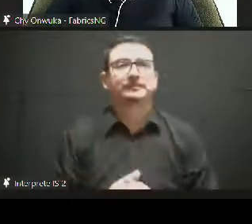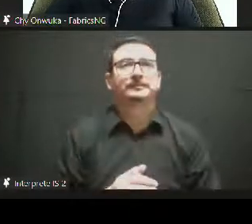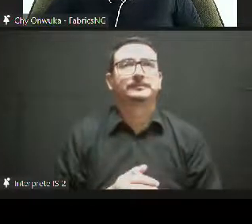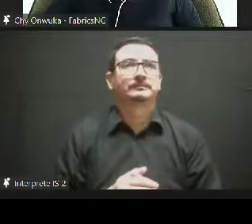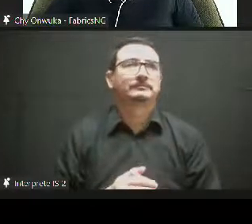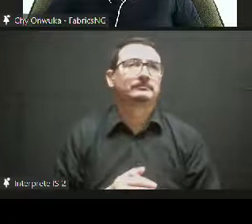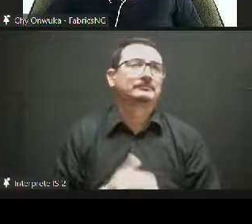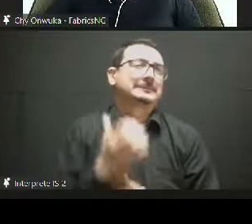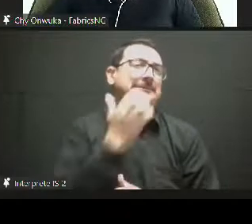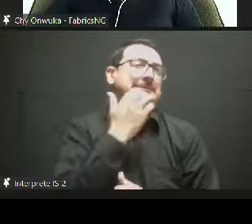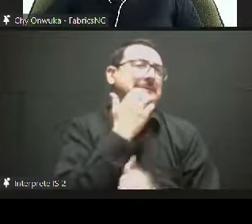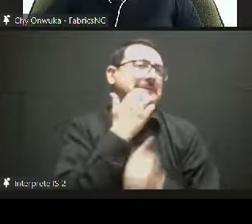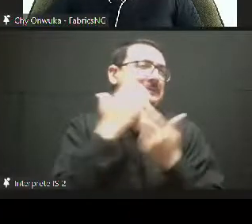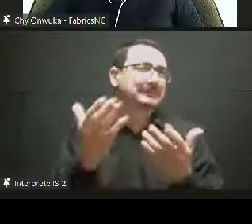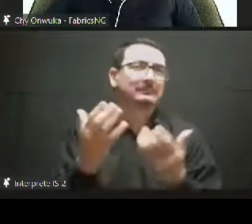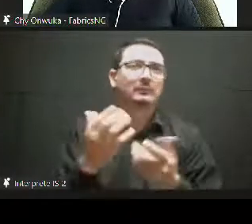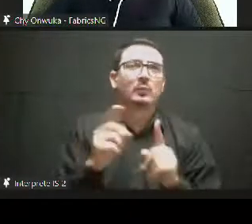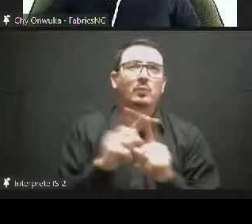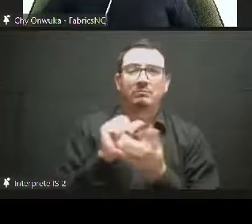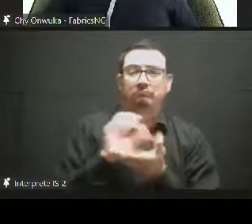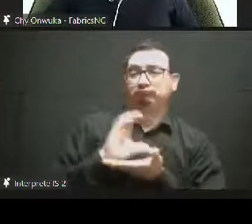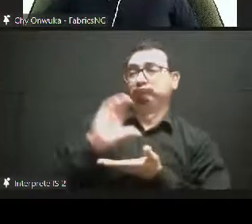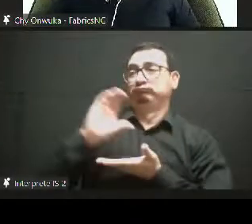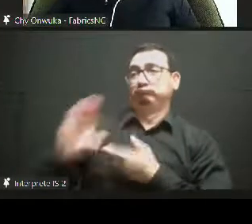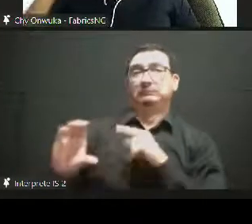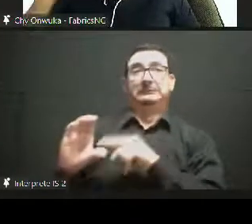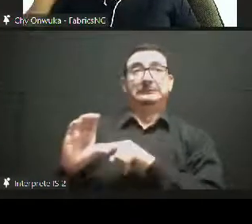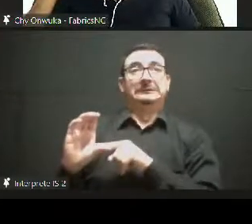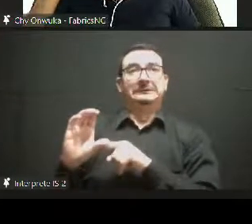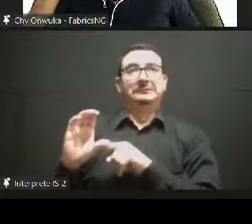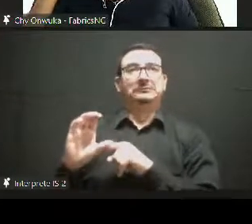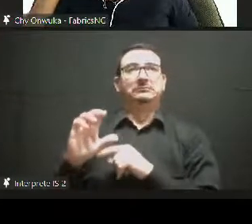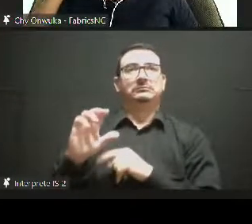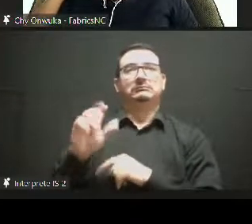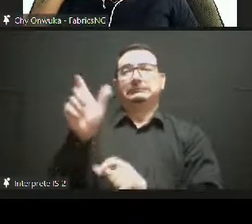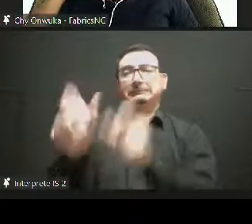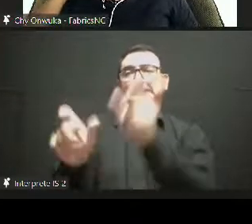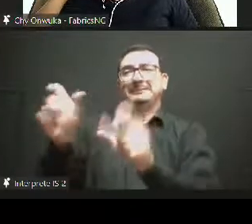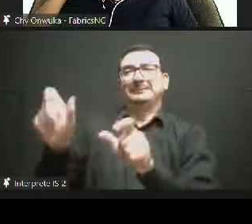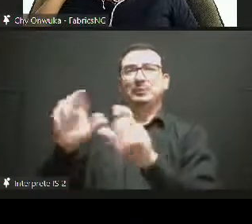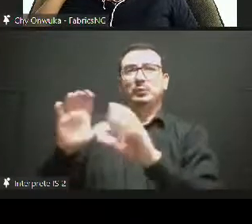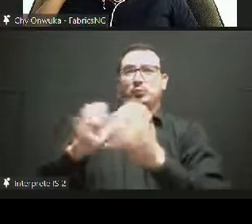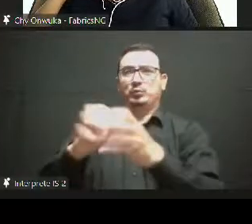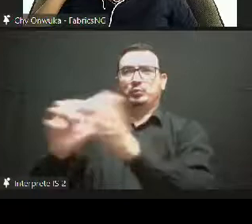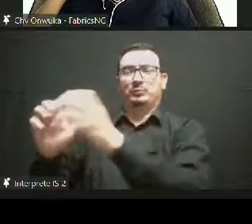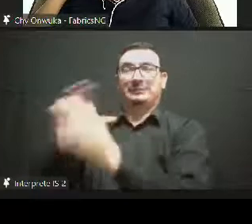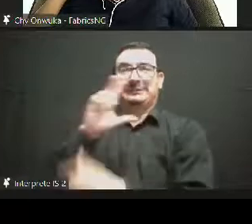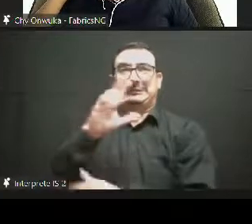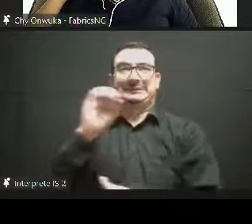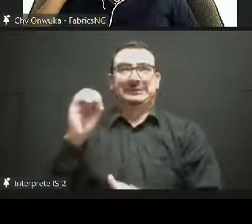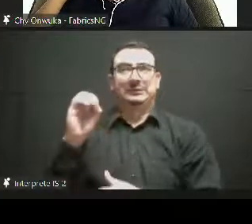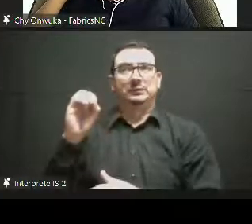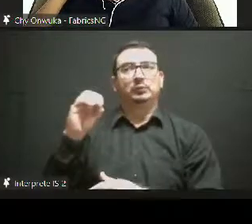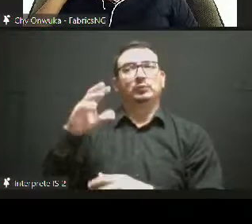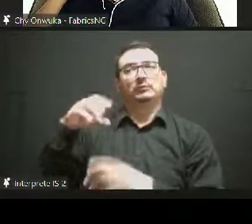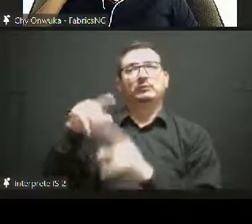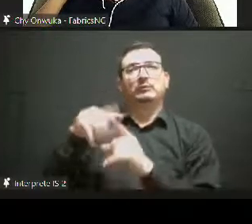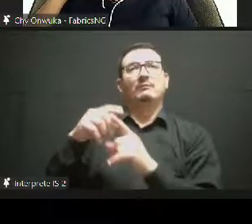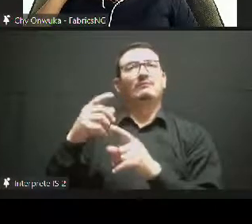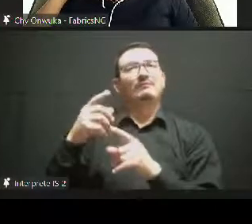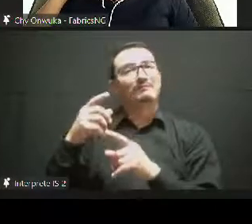create local mechanisms that continue to resource startups that grow into middle